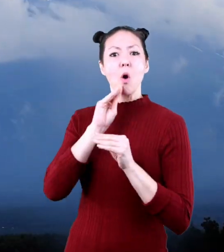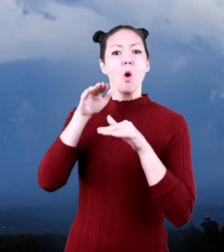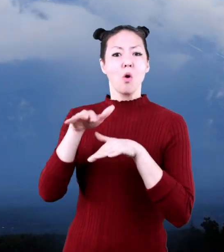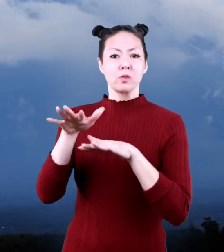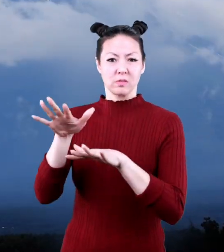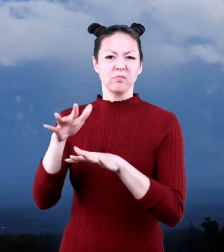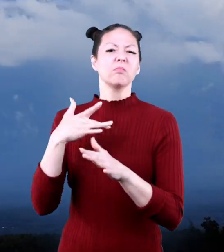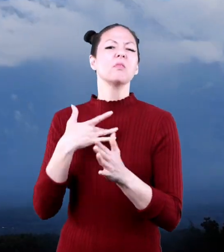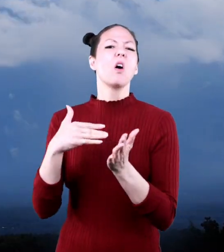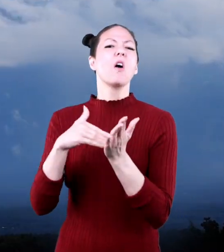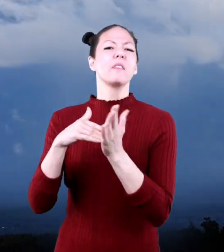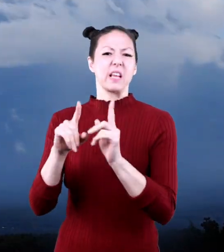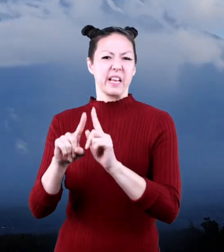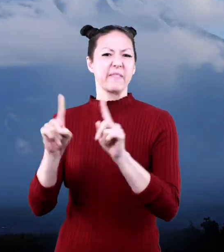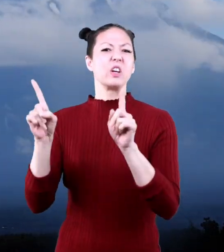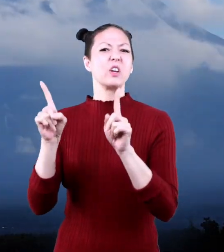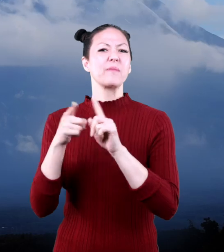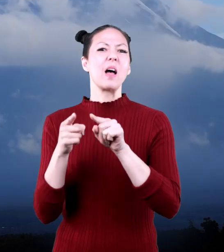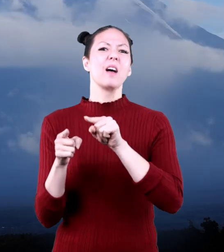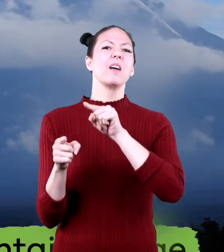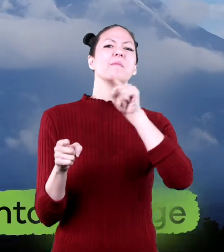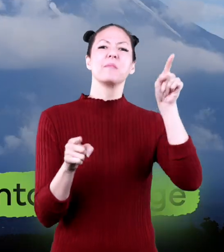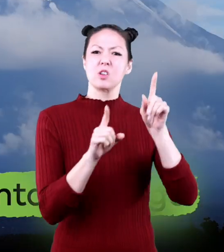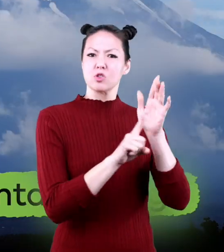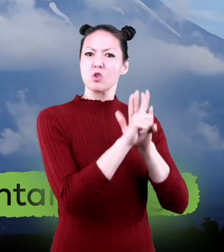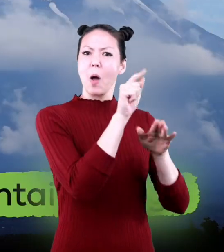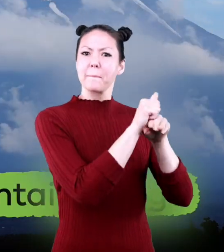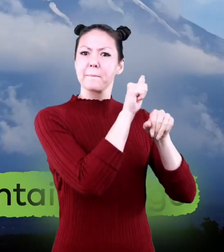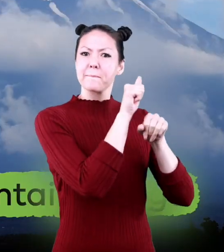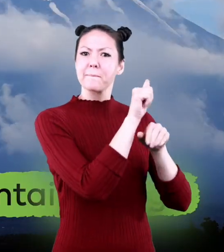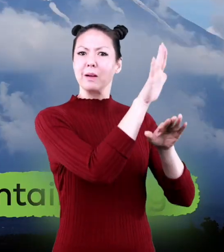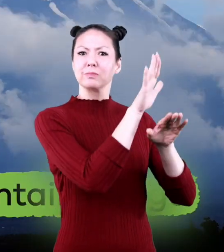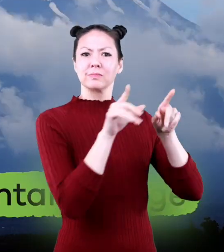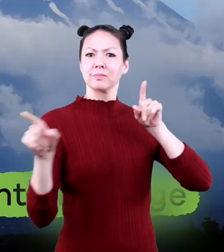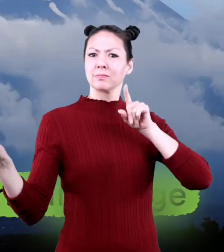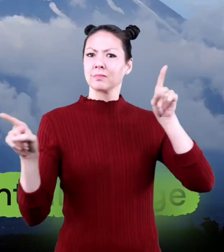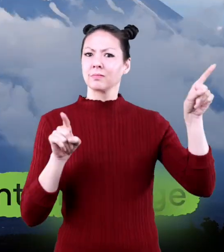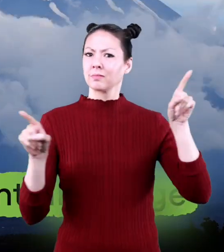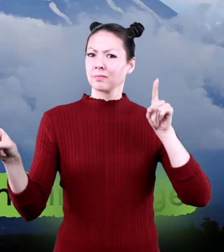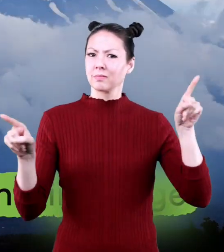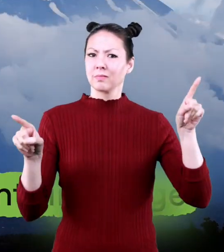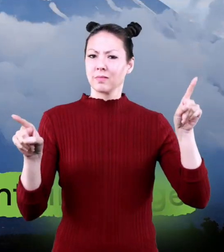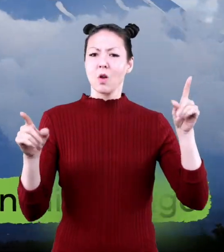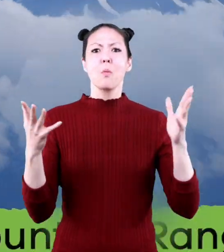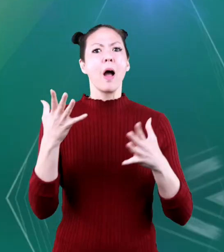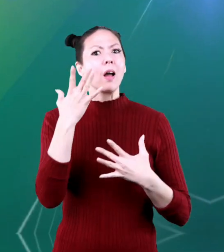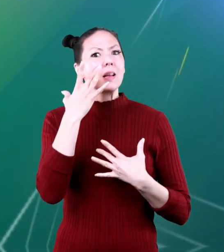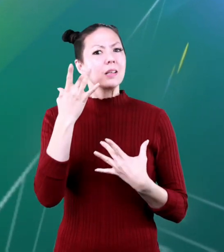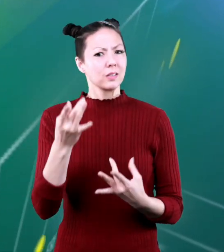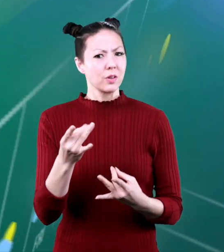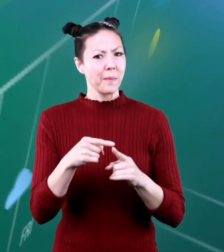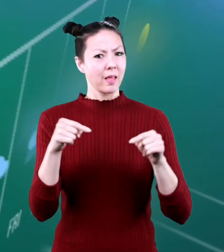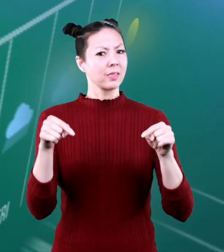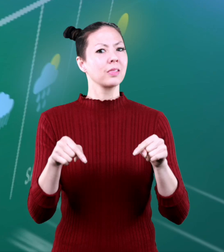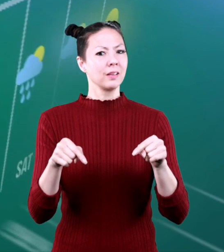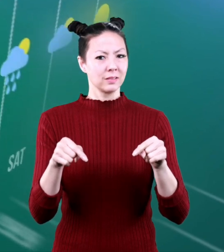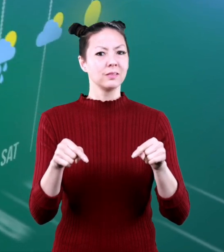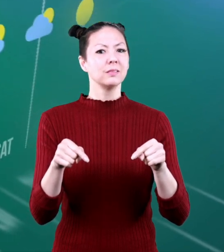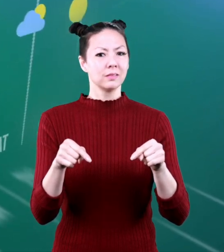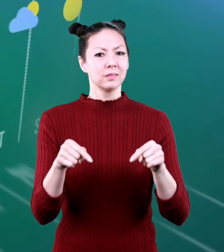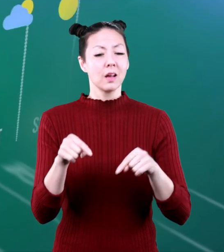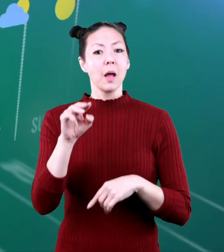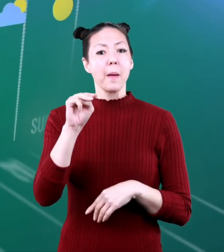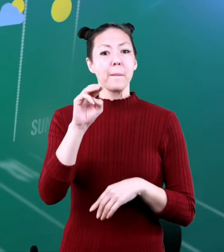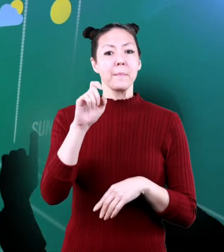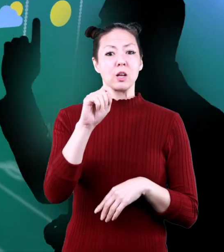ocean is often a lot different than the weather near a tall mountain range. Here is an interesting fact.